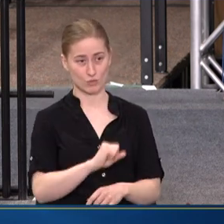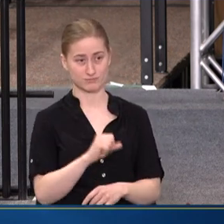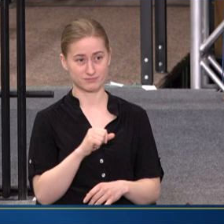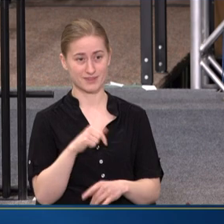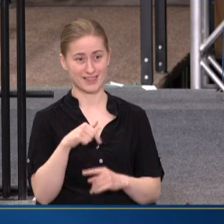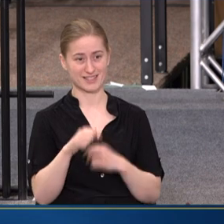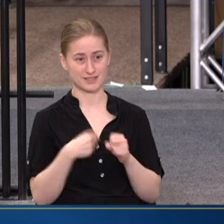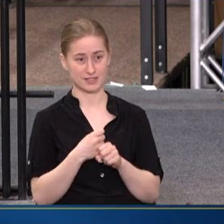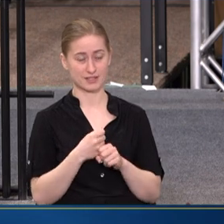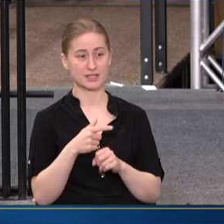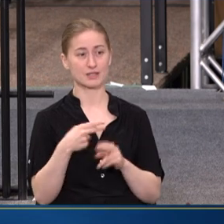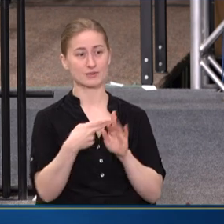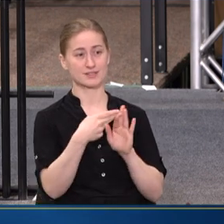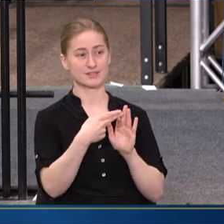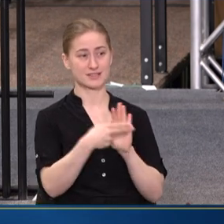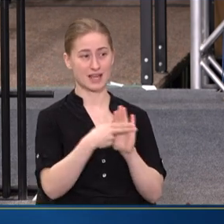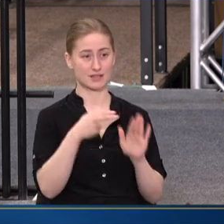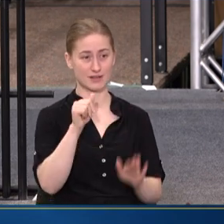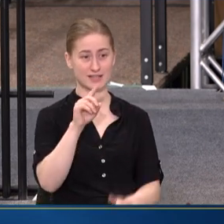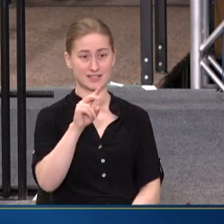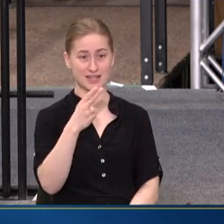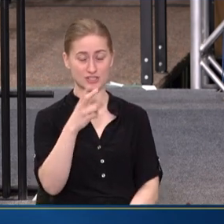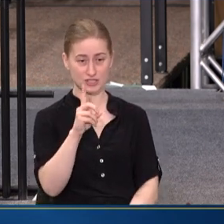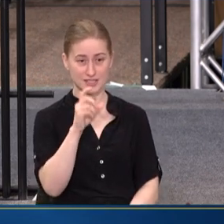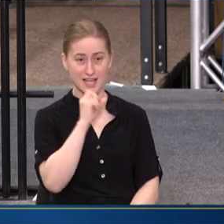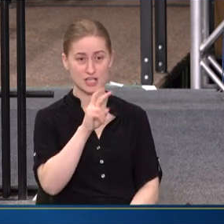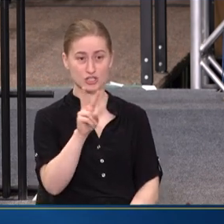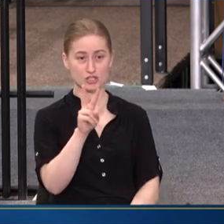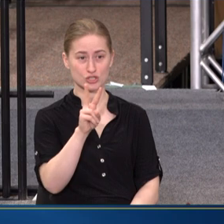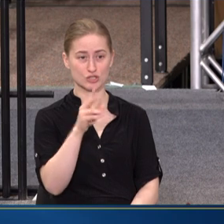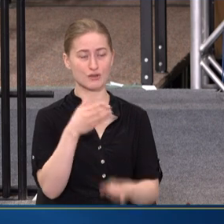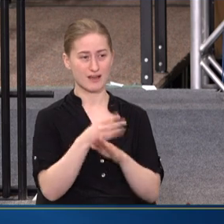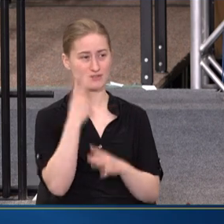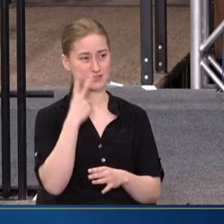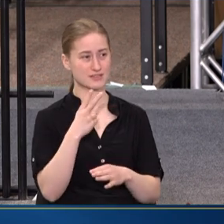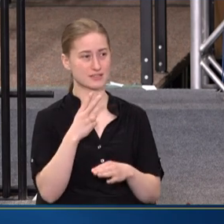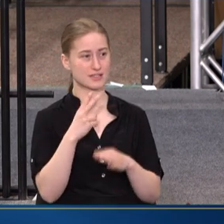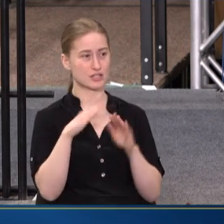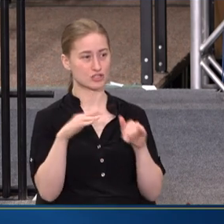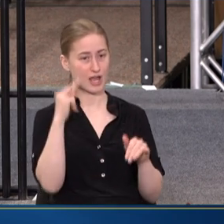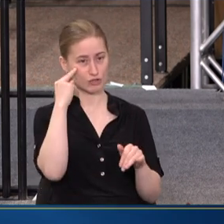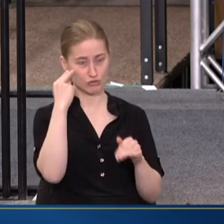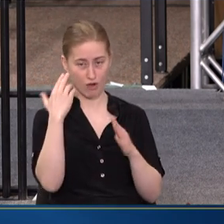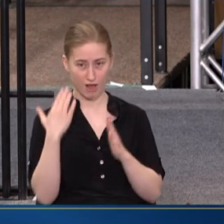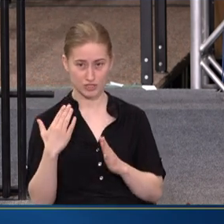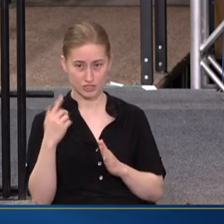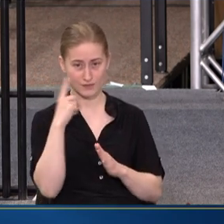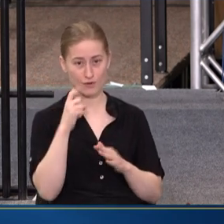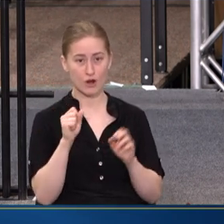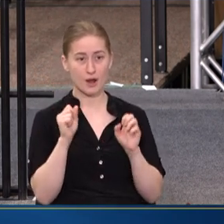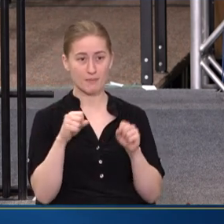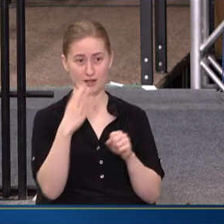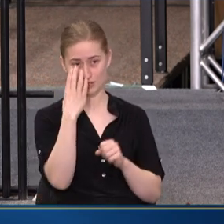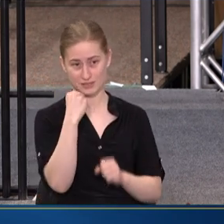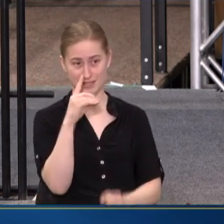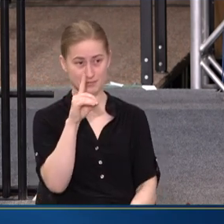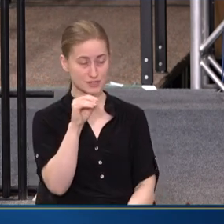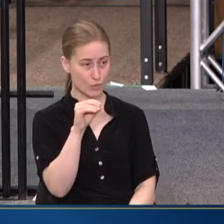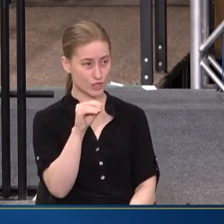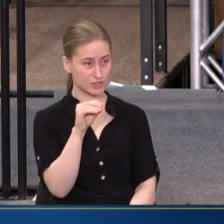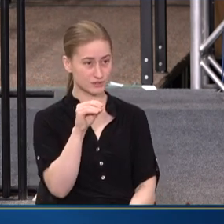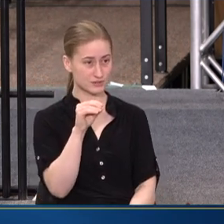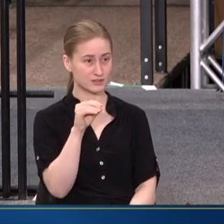.J. WAS DIAGNOSED WITH ADHD AT AGE TWO AFTER BEING SEEN BY A CHILD NEUROLOGIST FOR A POSSIBLE SLEEP DISORDER.